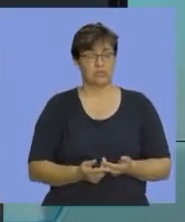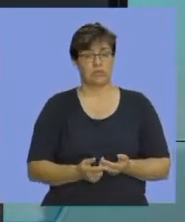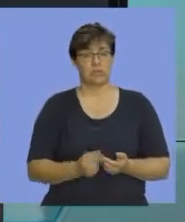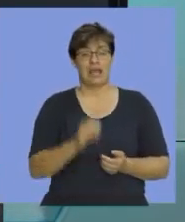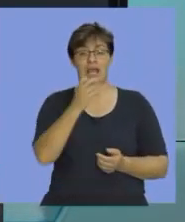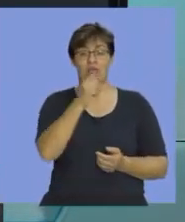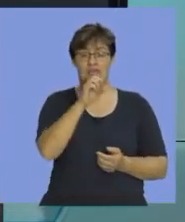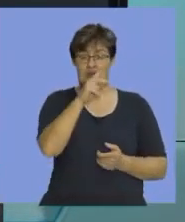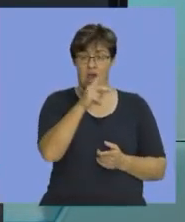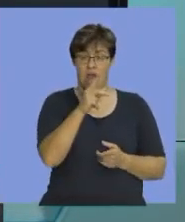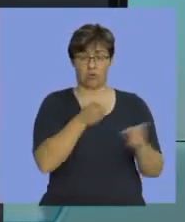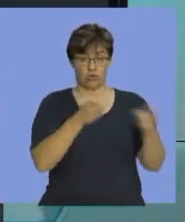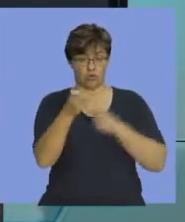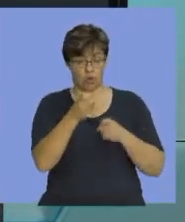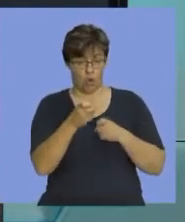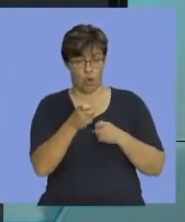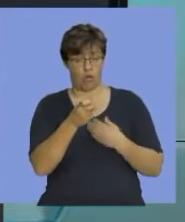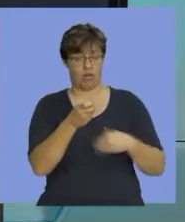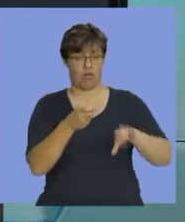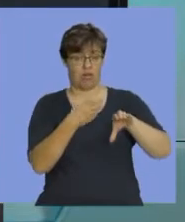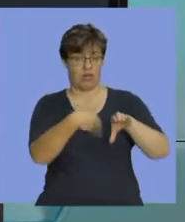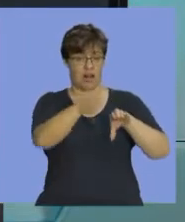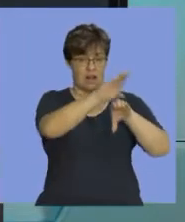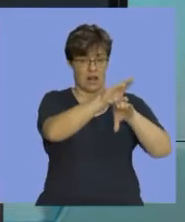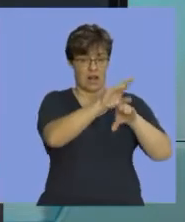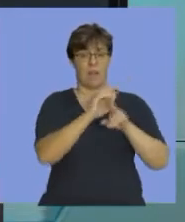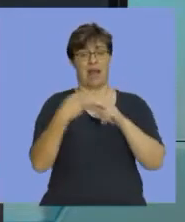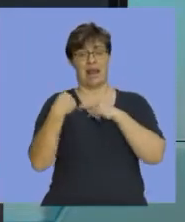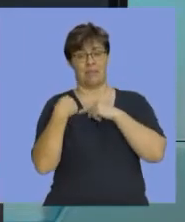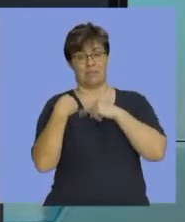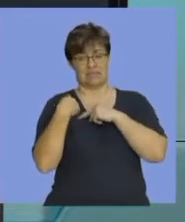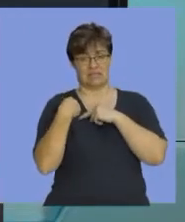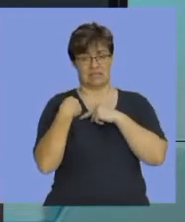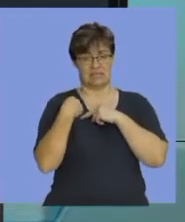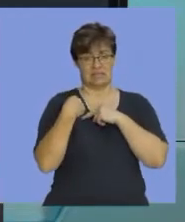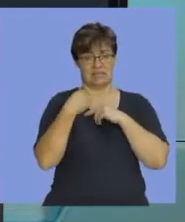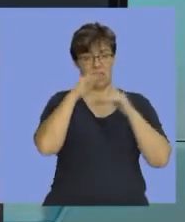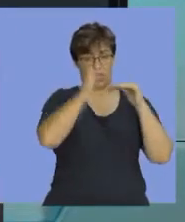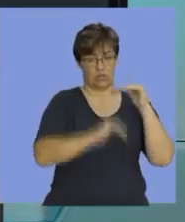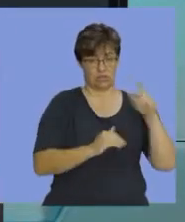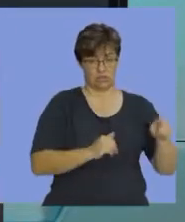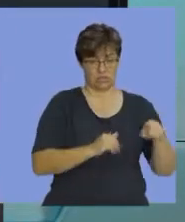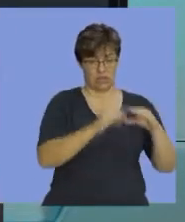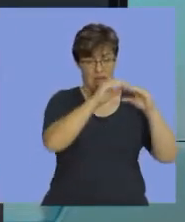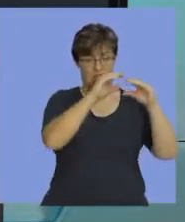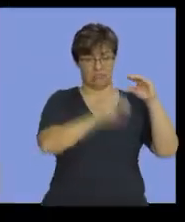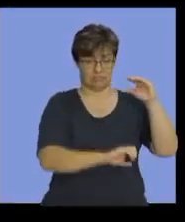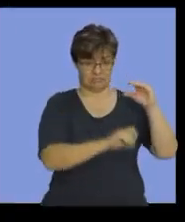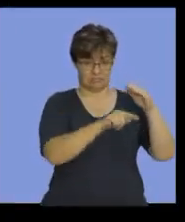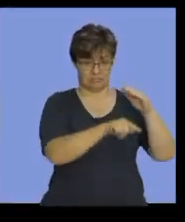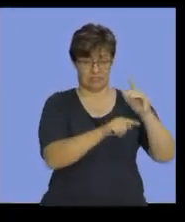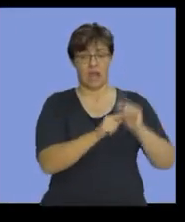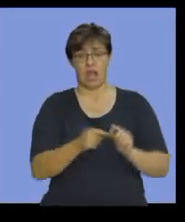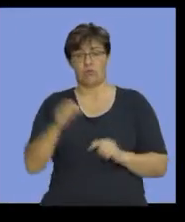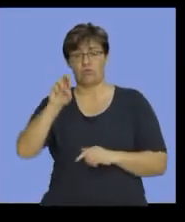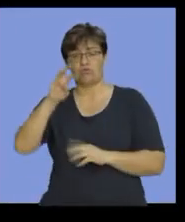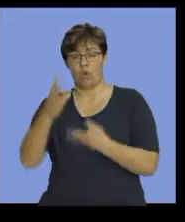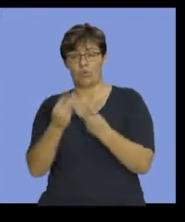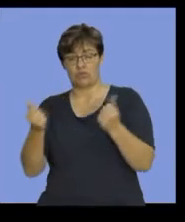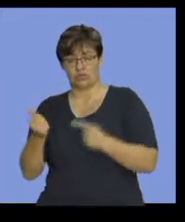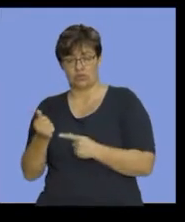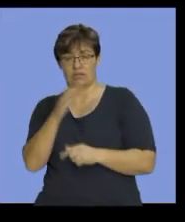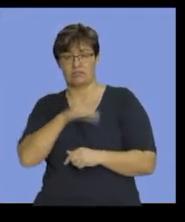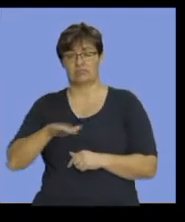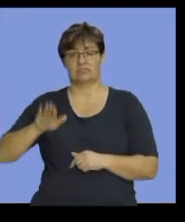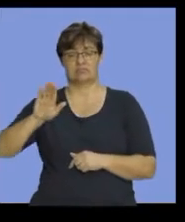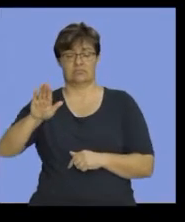creditors control. Why? To reduce your liability. And a credit to my raw materials cost